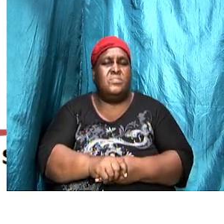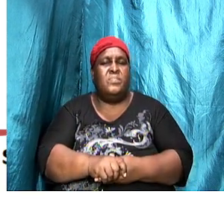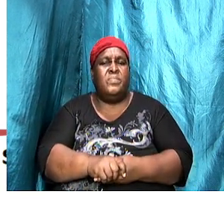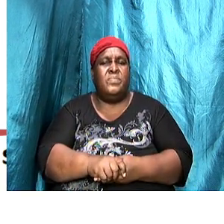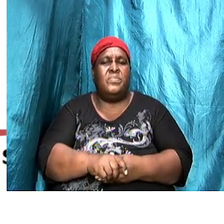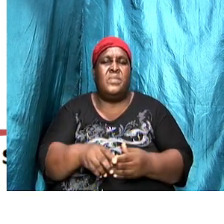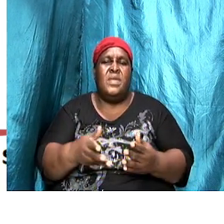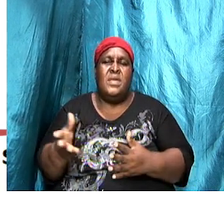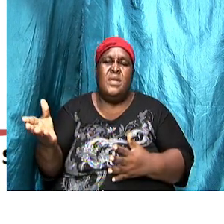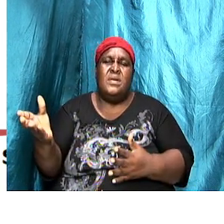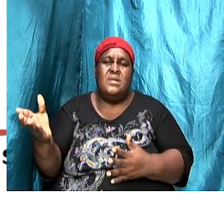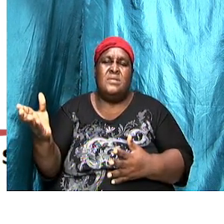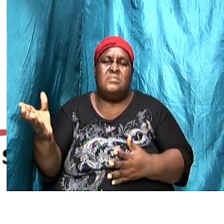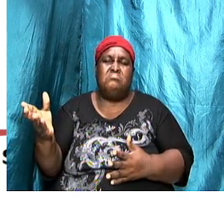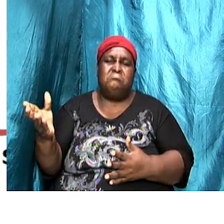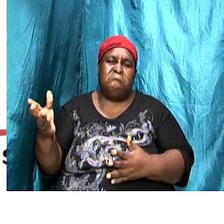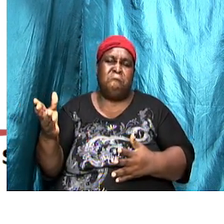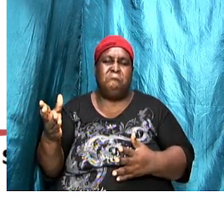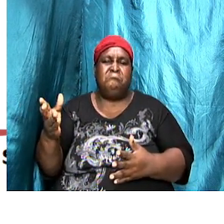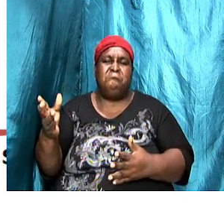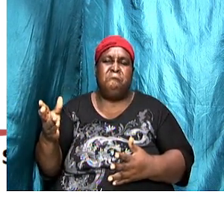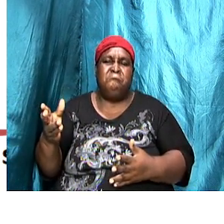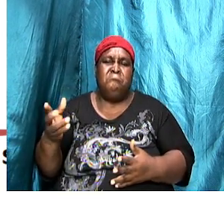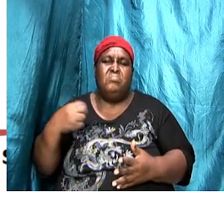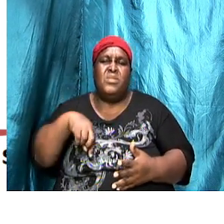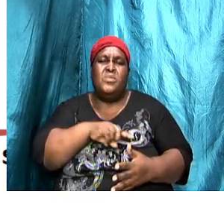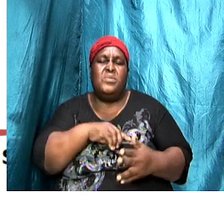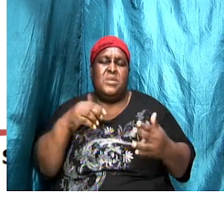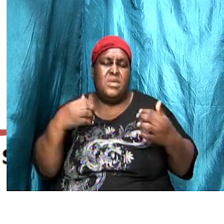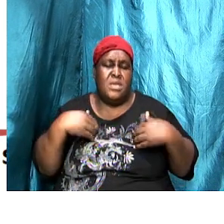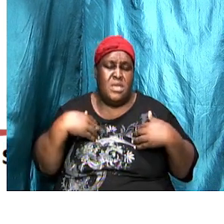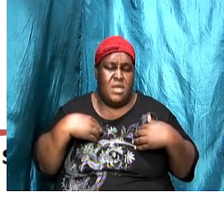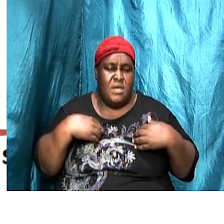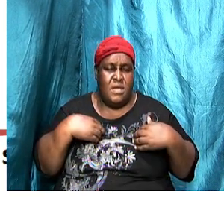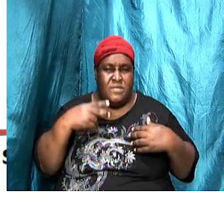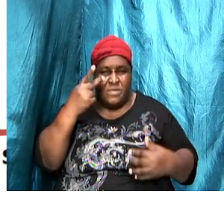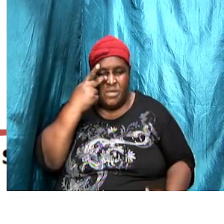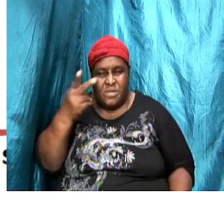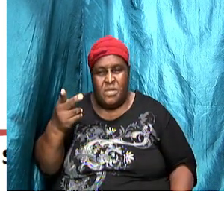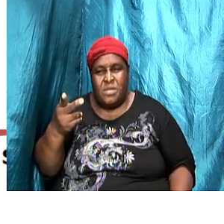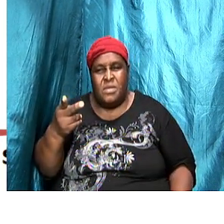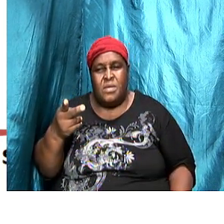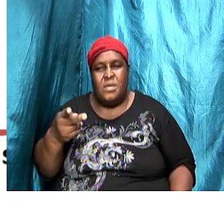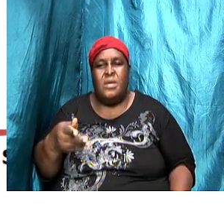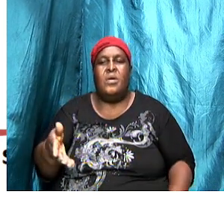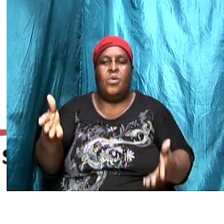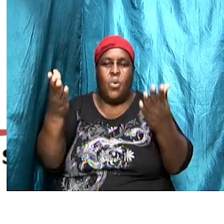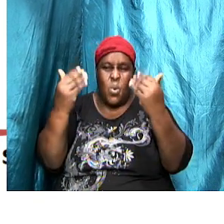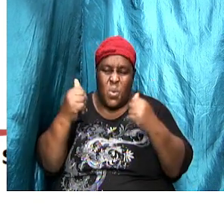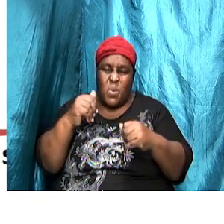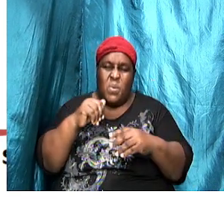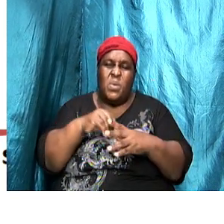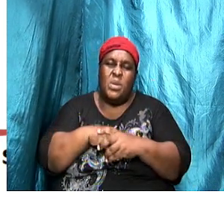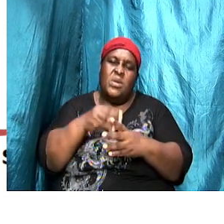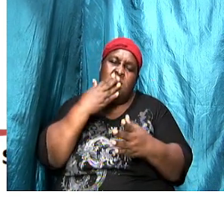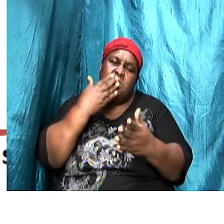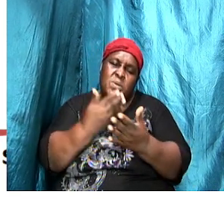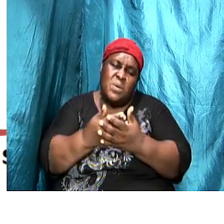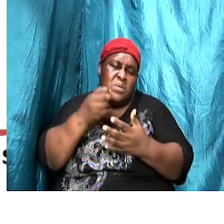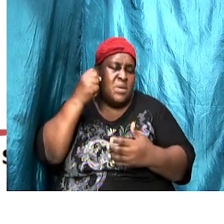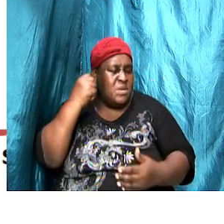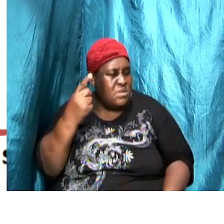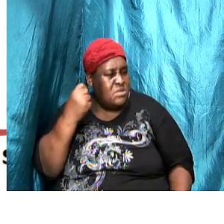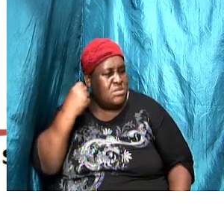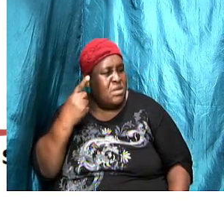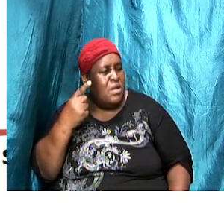a particular approach that we will have to take if we are going to come to a proper understanding